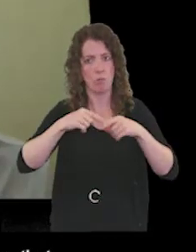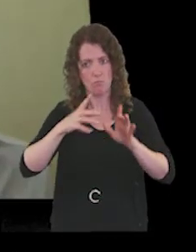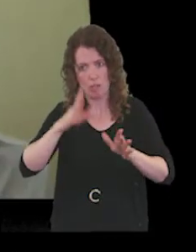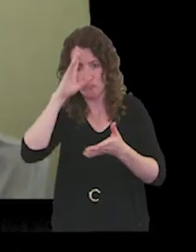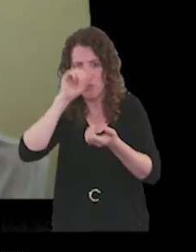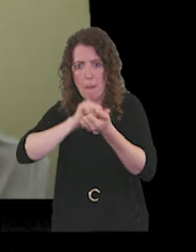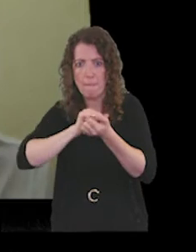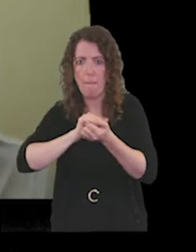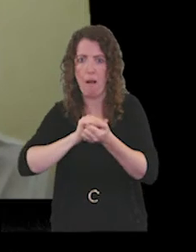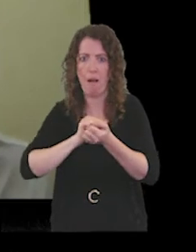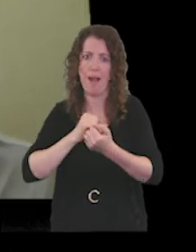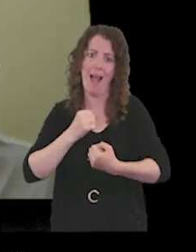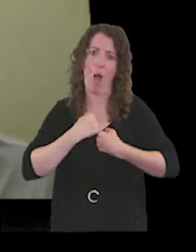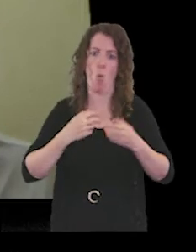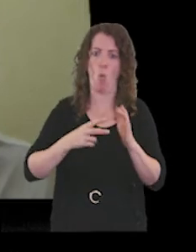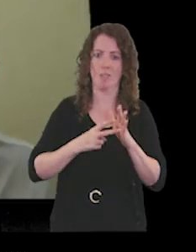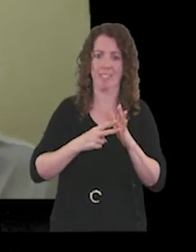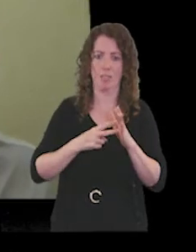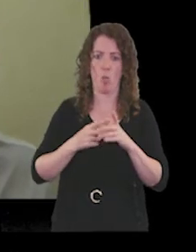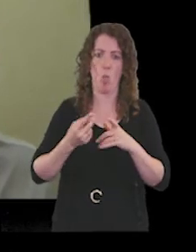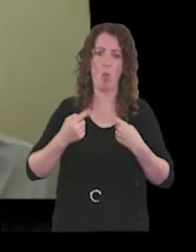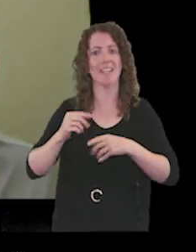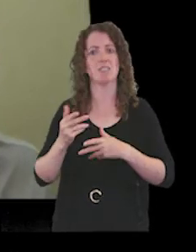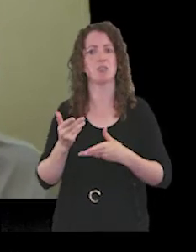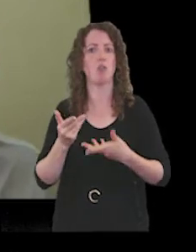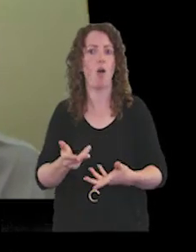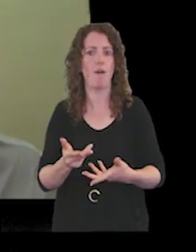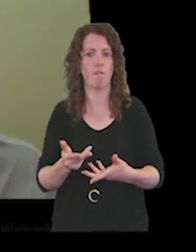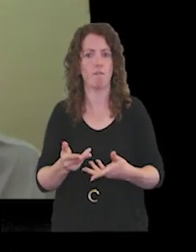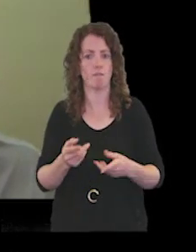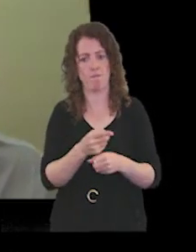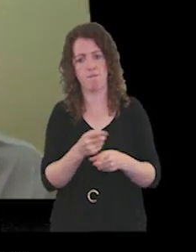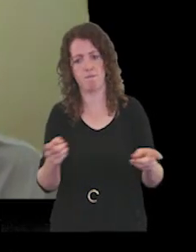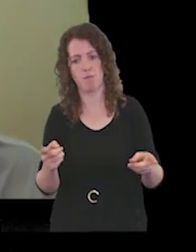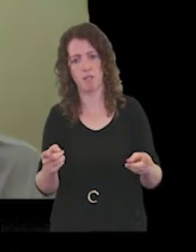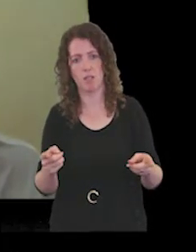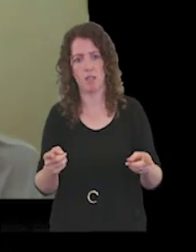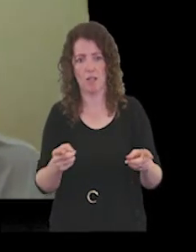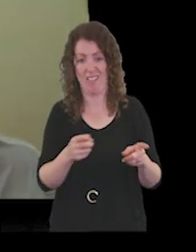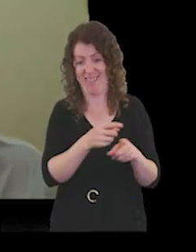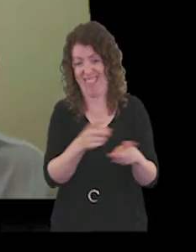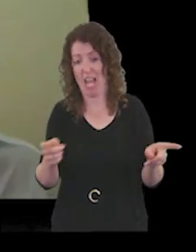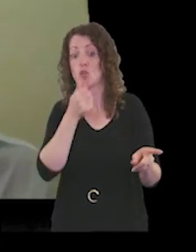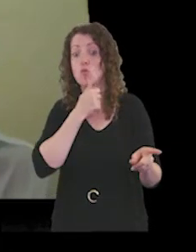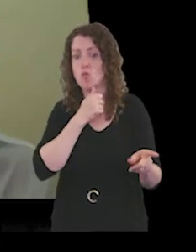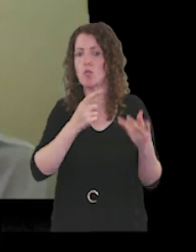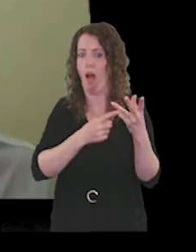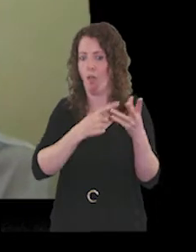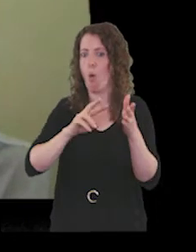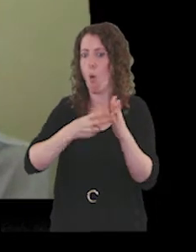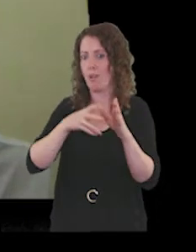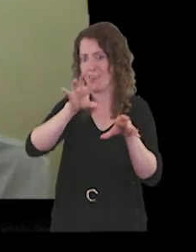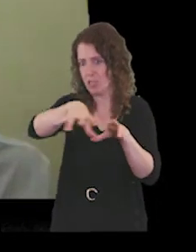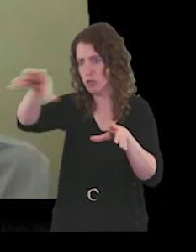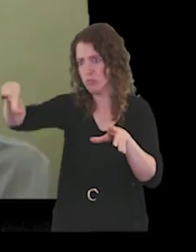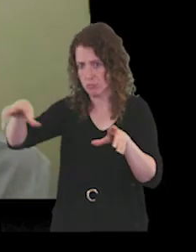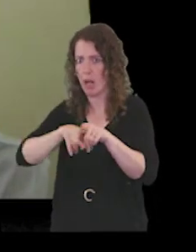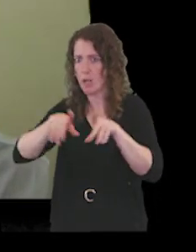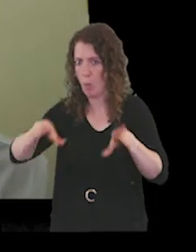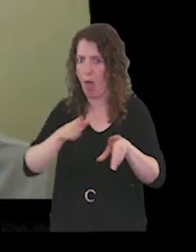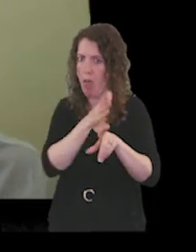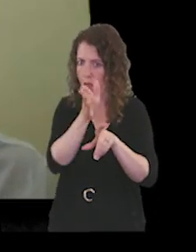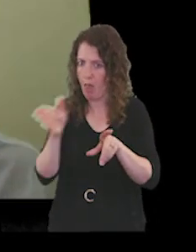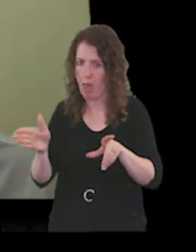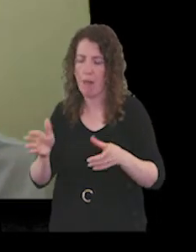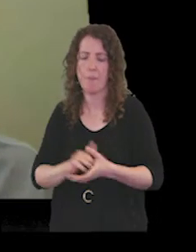um the people that we we serve um use many other organizations too um and and and as a